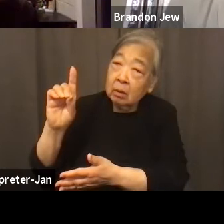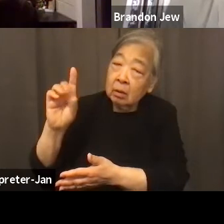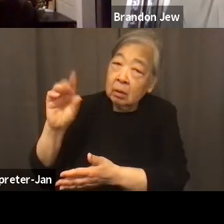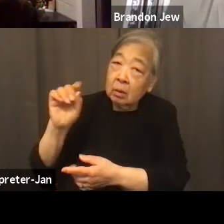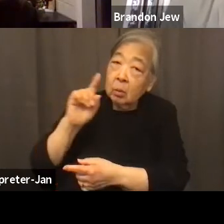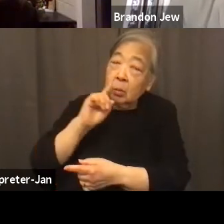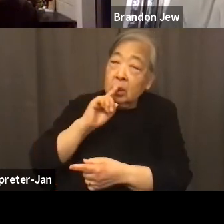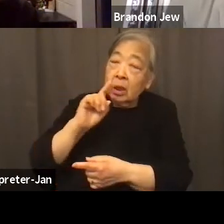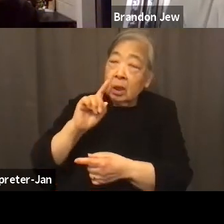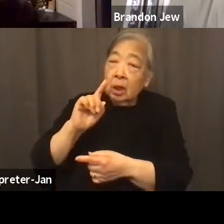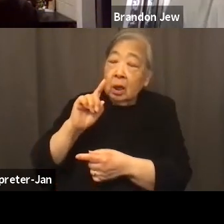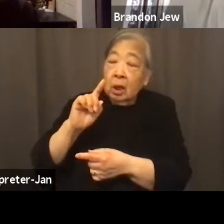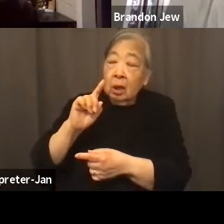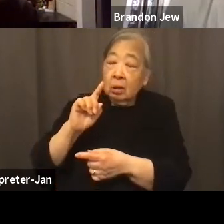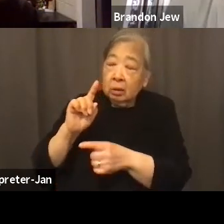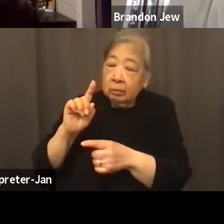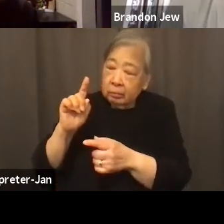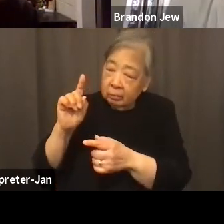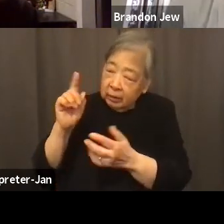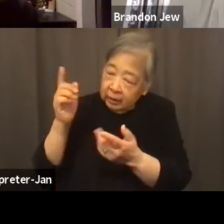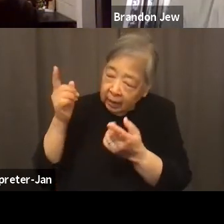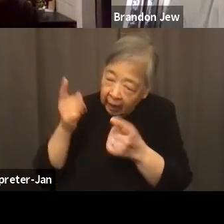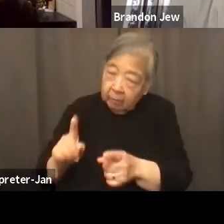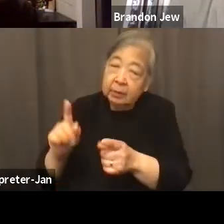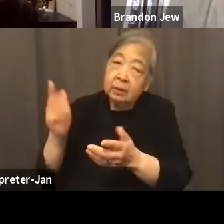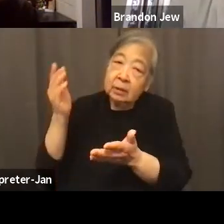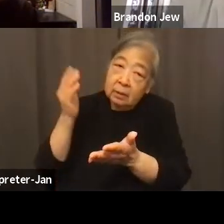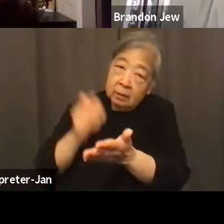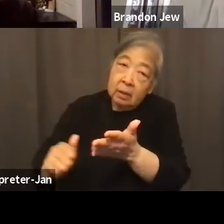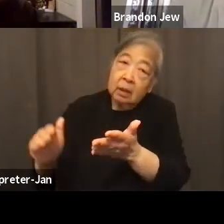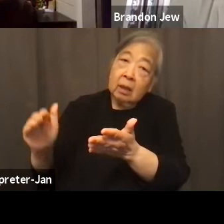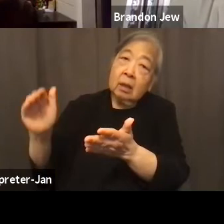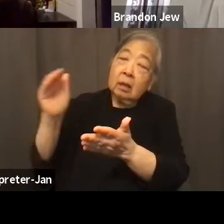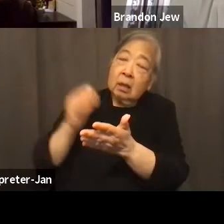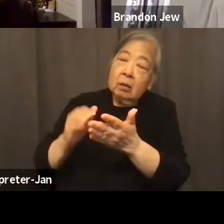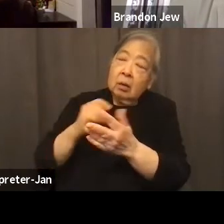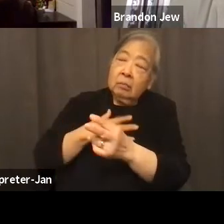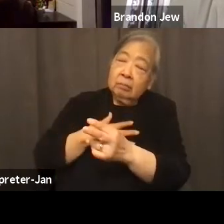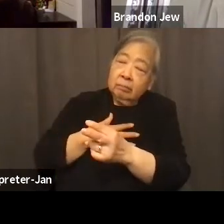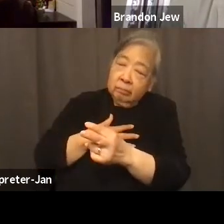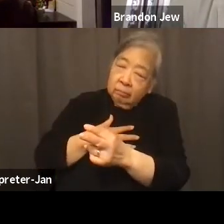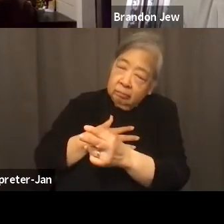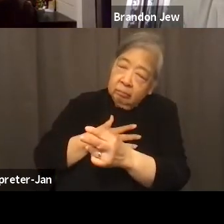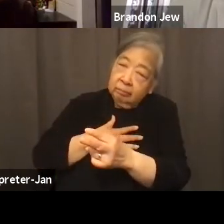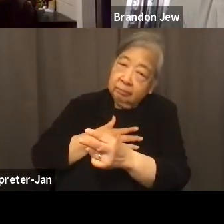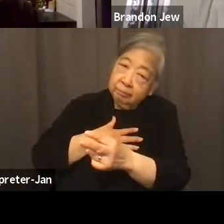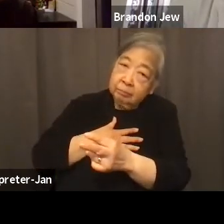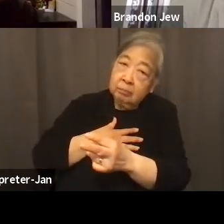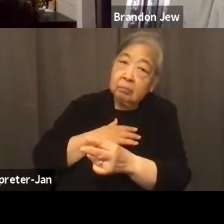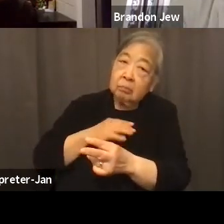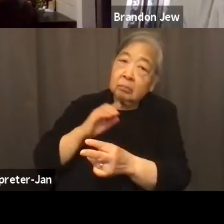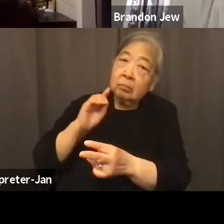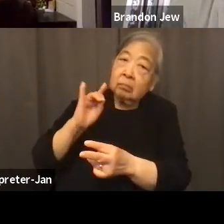These are reoccurring and really disheartening events that are